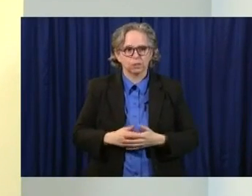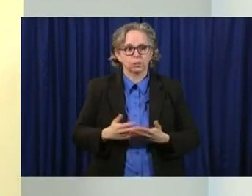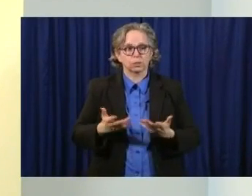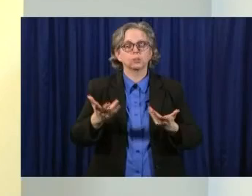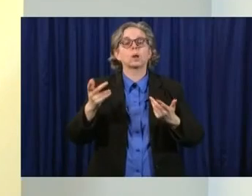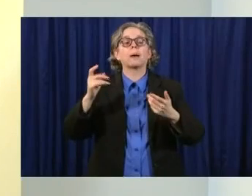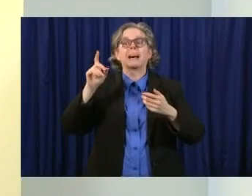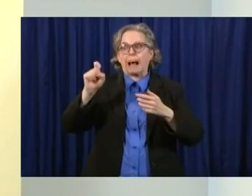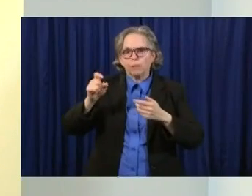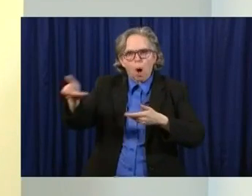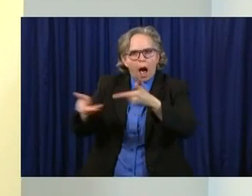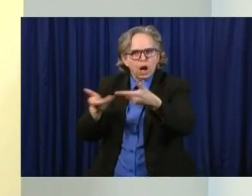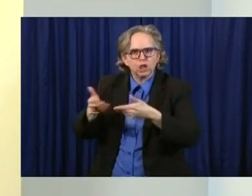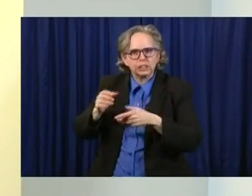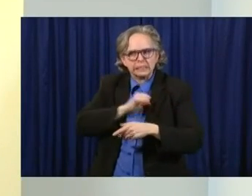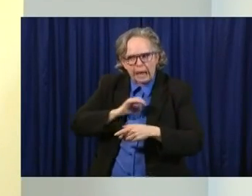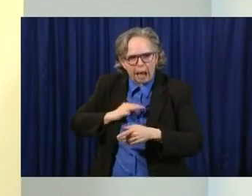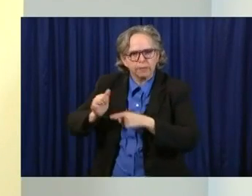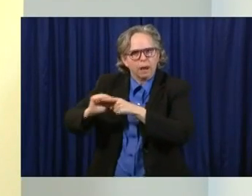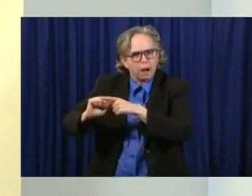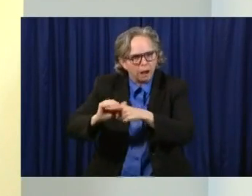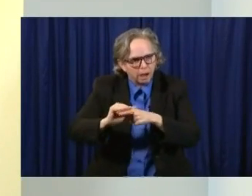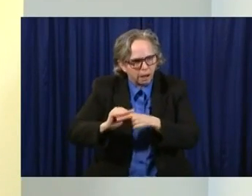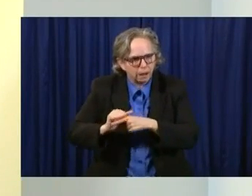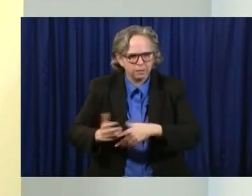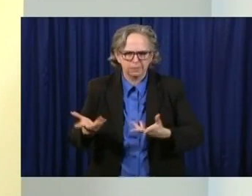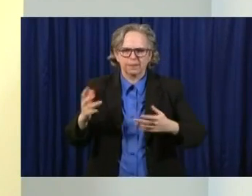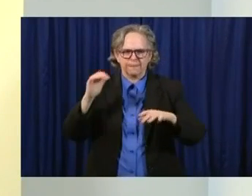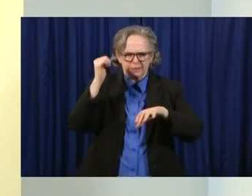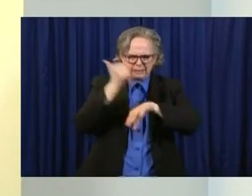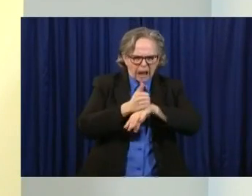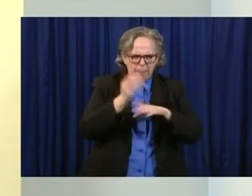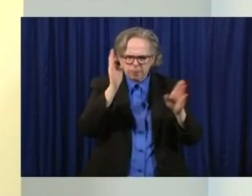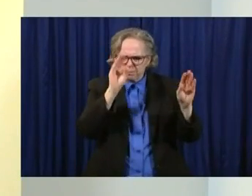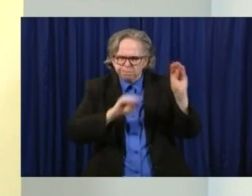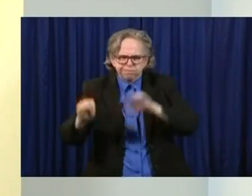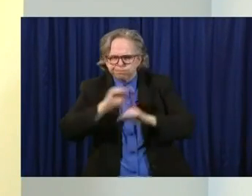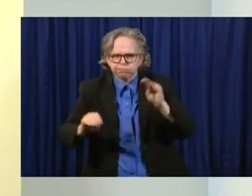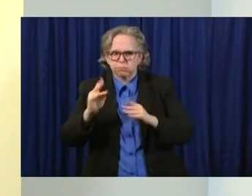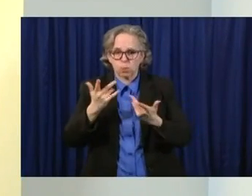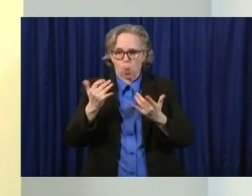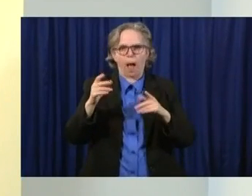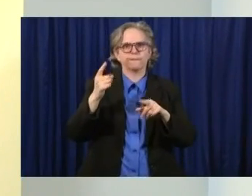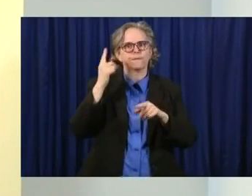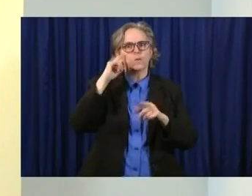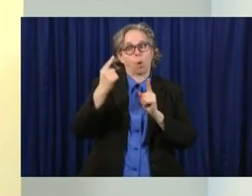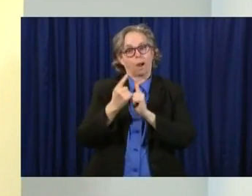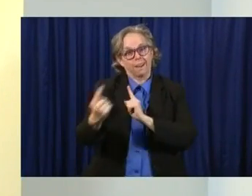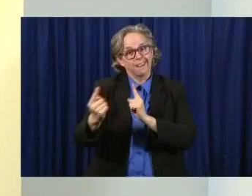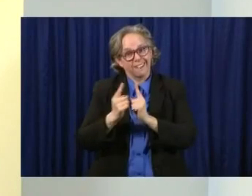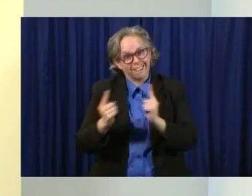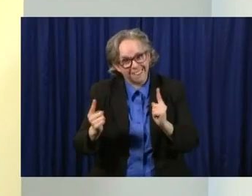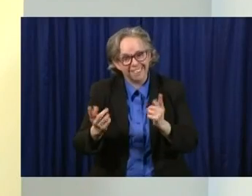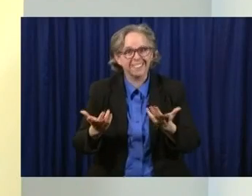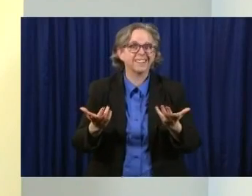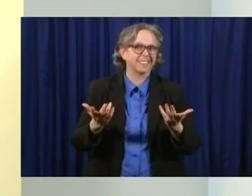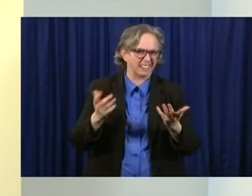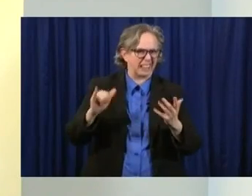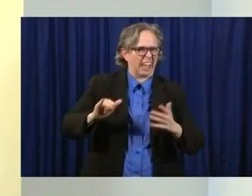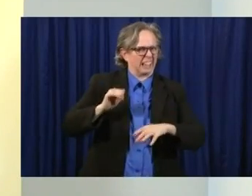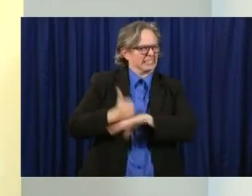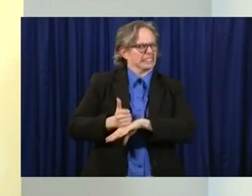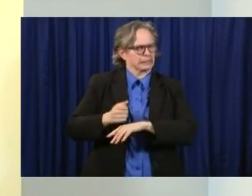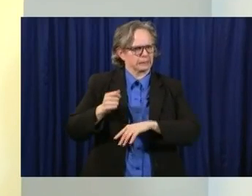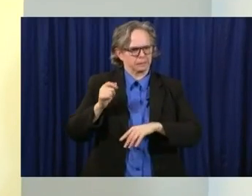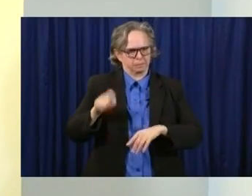make accommodations in the facility to ensure social distancing and safety measures, including the physical barriers